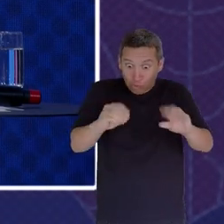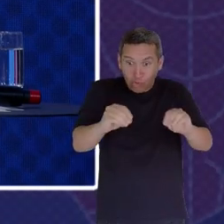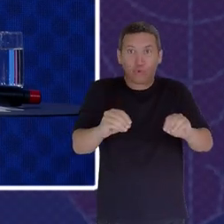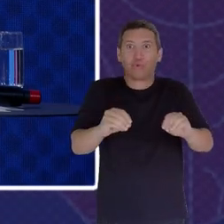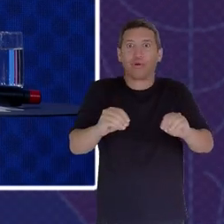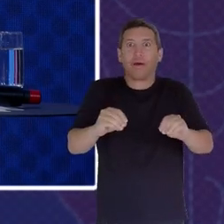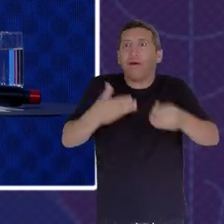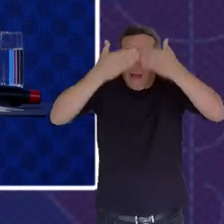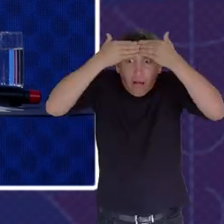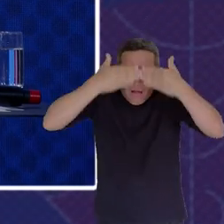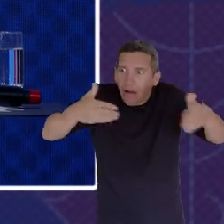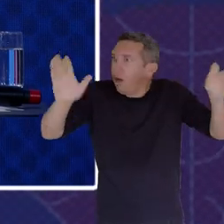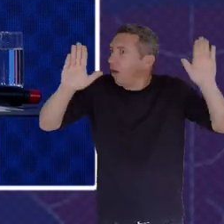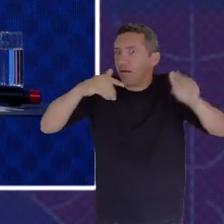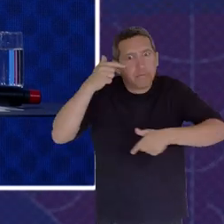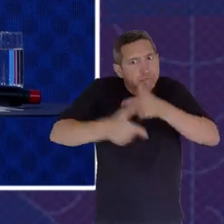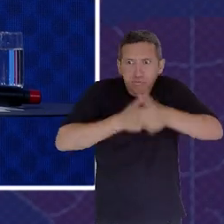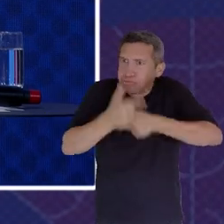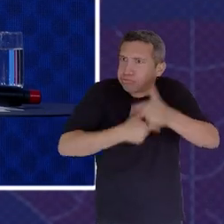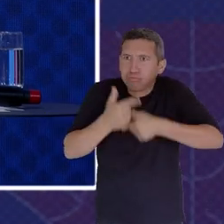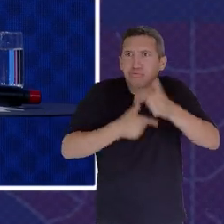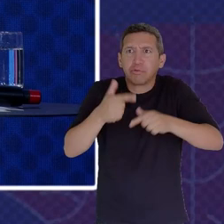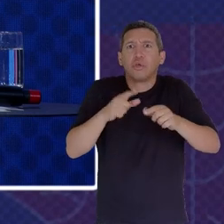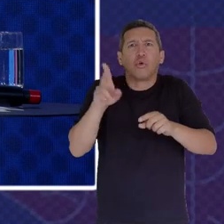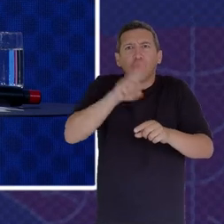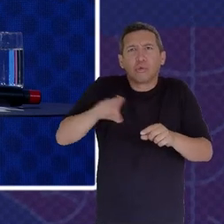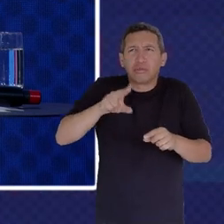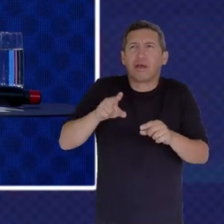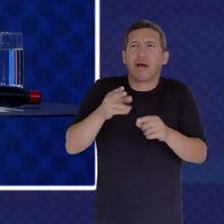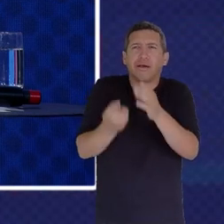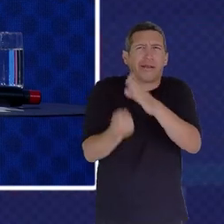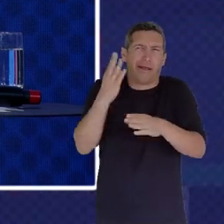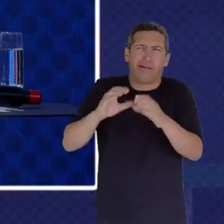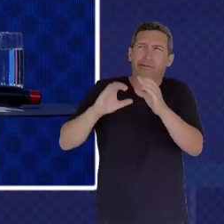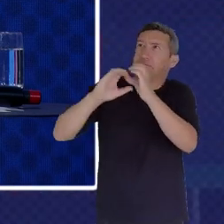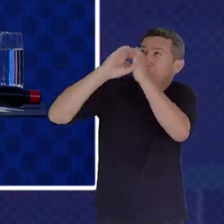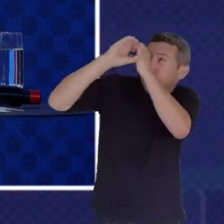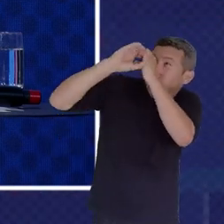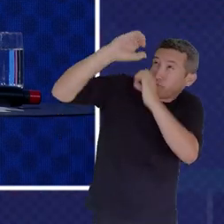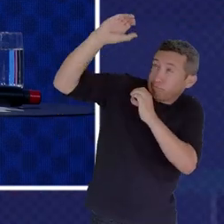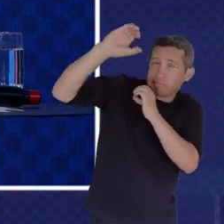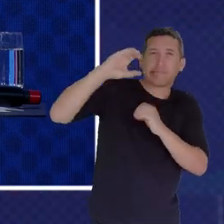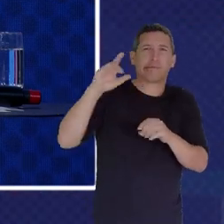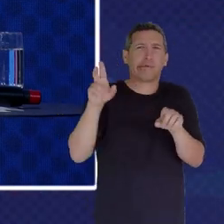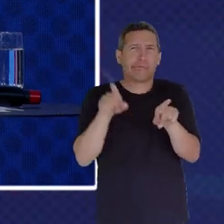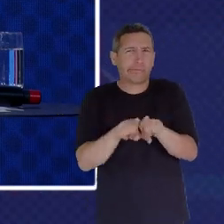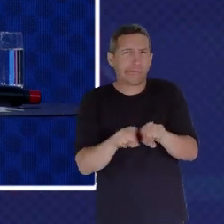Telescopes To Observe Planetary Orbits And Microscopes To Observe Micro Organisms